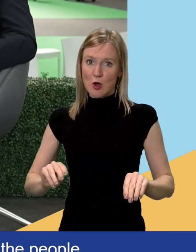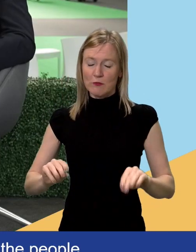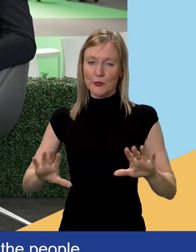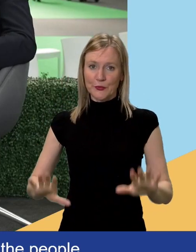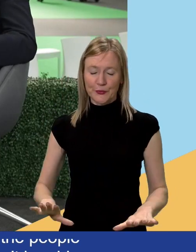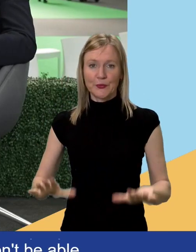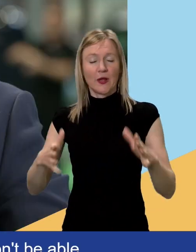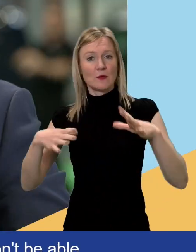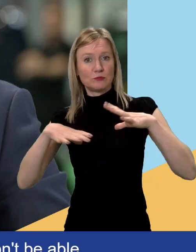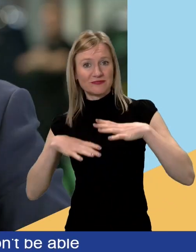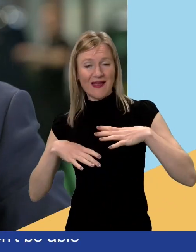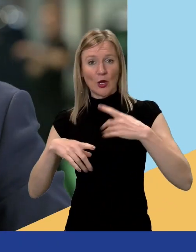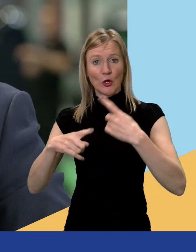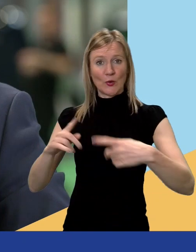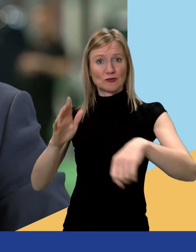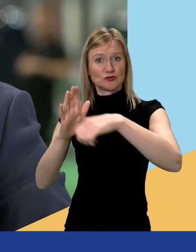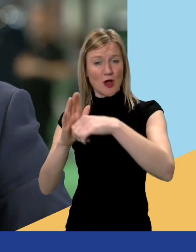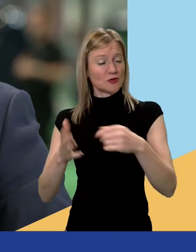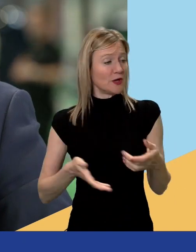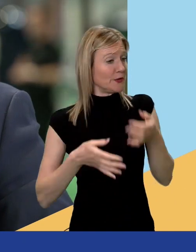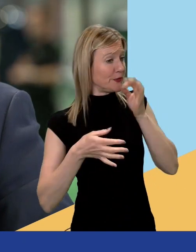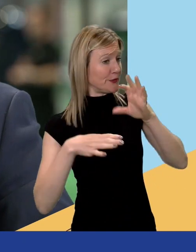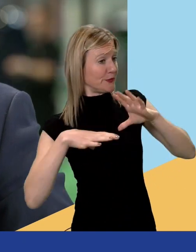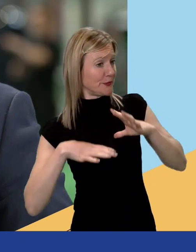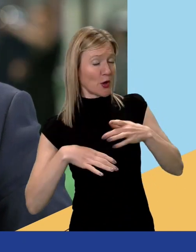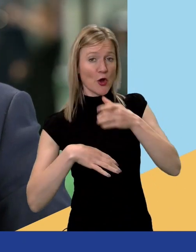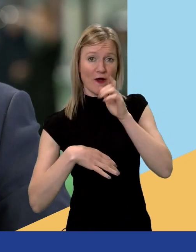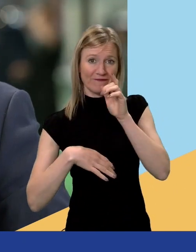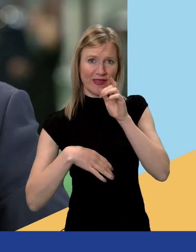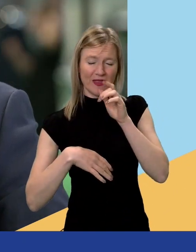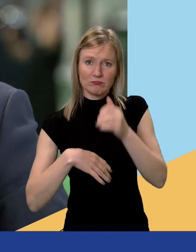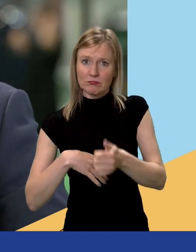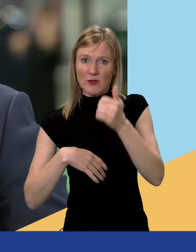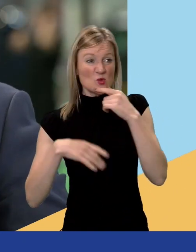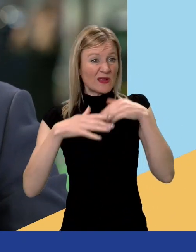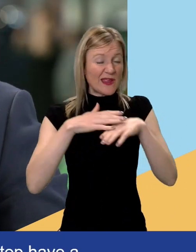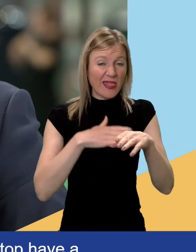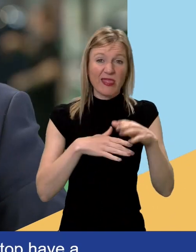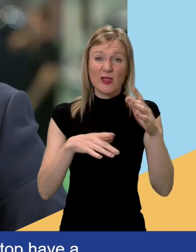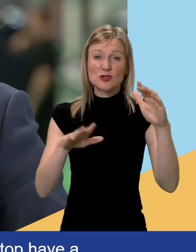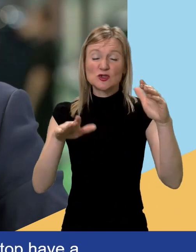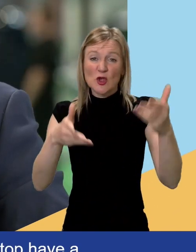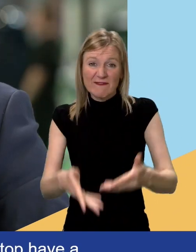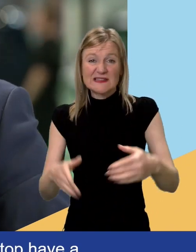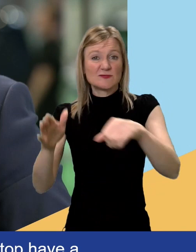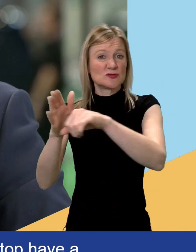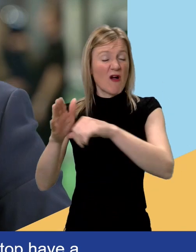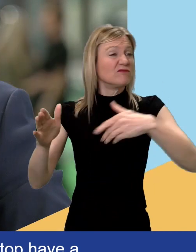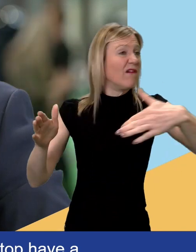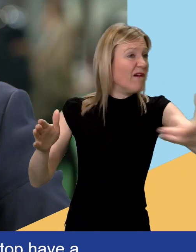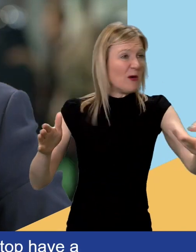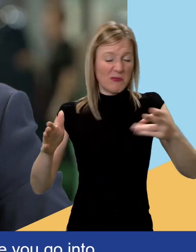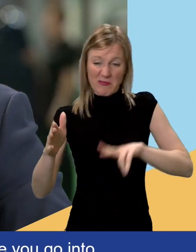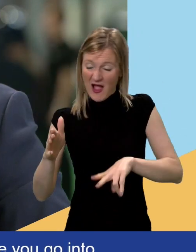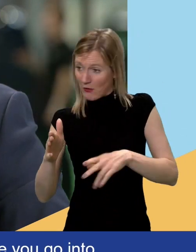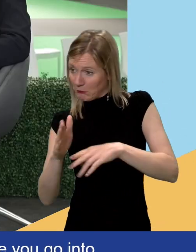and you can have a break, go to the toilet, have a coffee. And if you do need to charge, by the time you've gone into the services, been to the toilet and grabbed a coffee, your car's